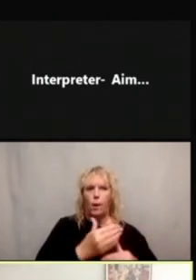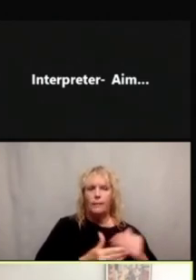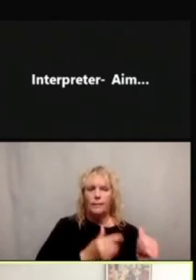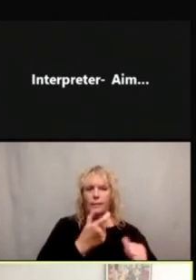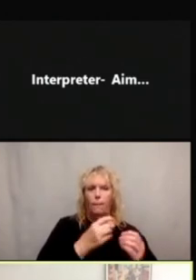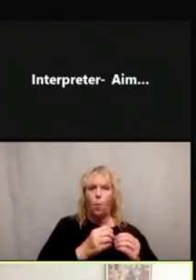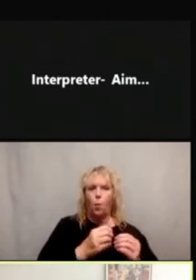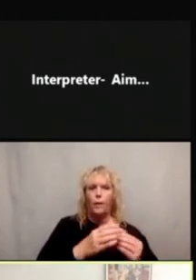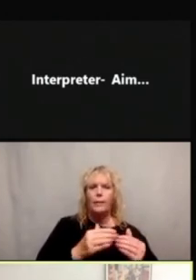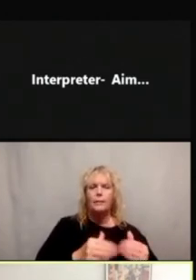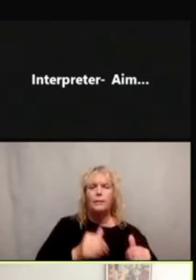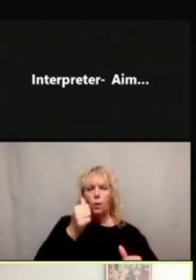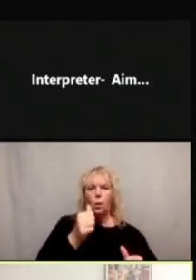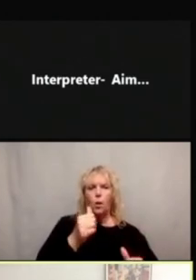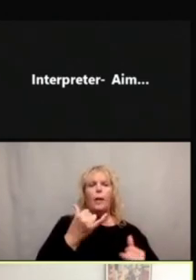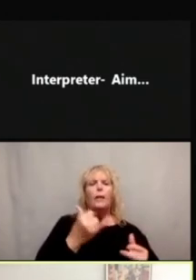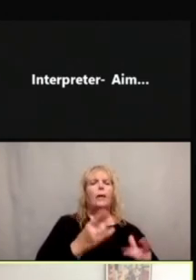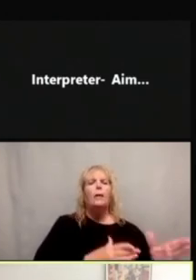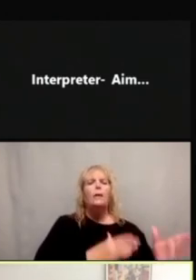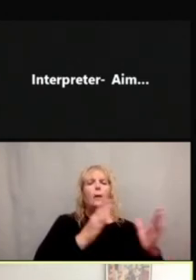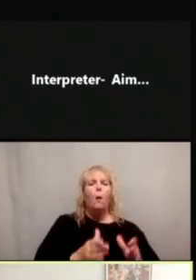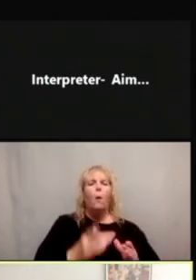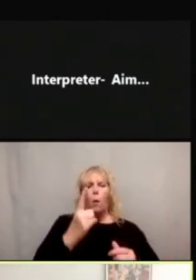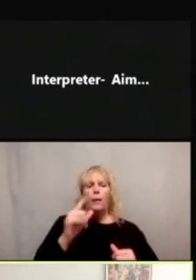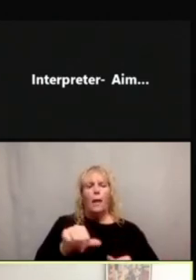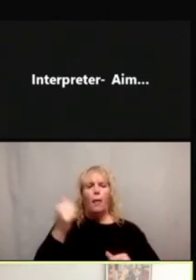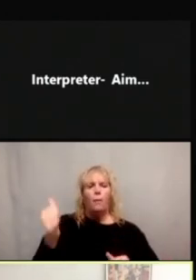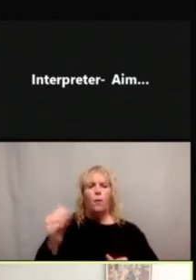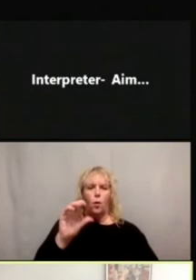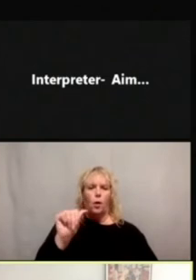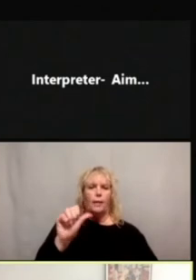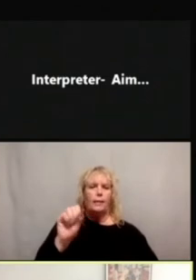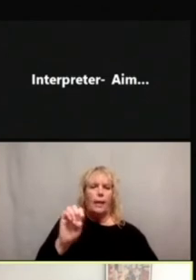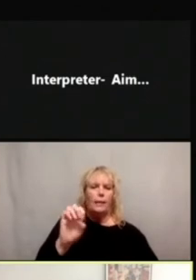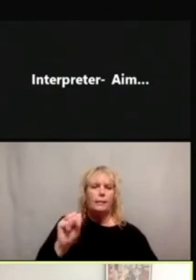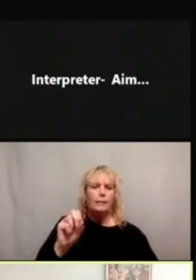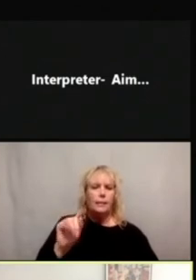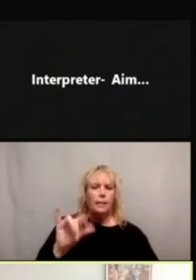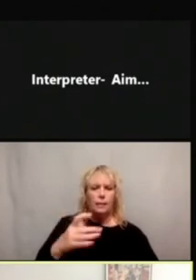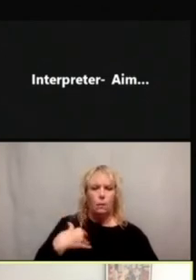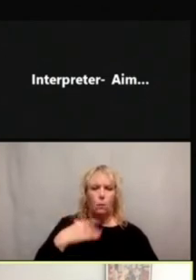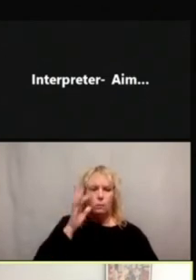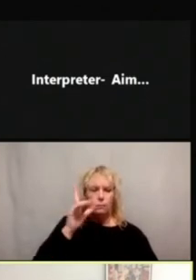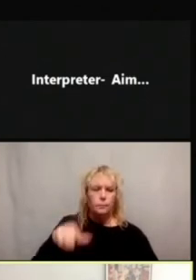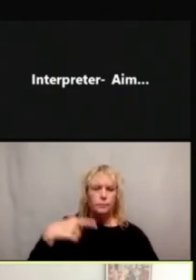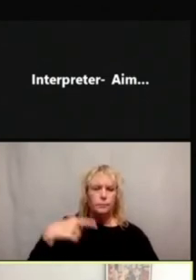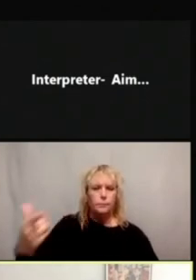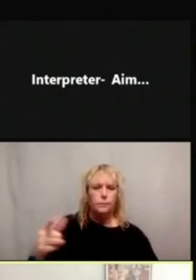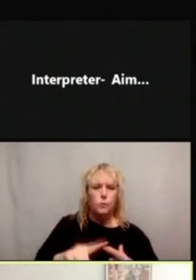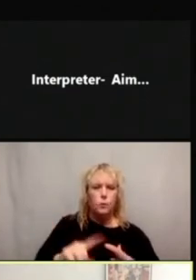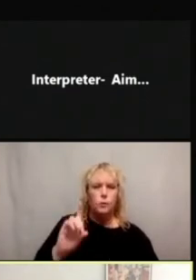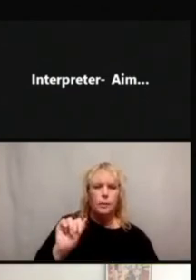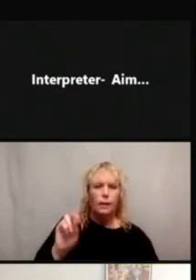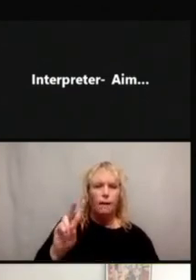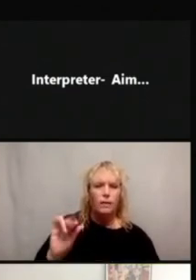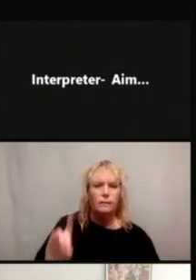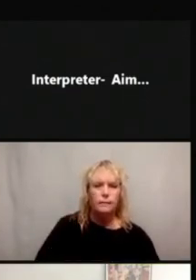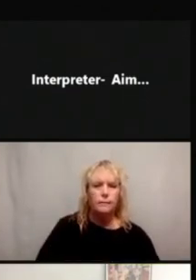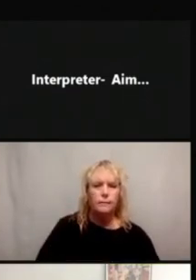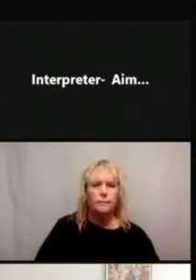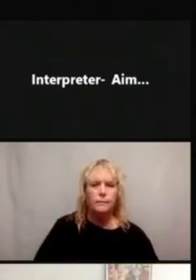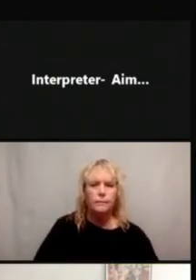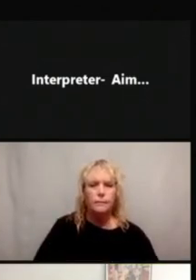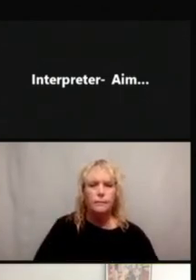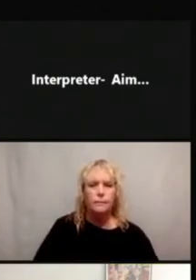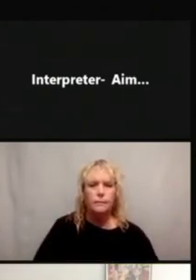we have one other case study example here, and I'll turn it over to you, David. Hey, thanks. So our